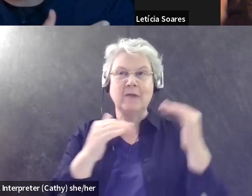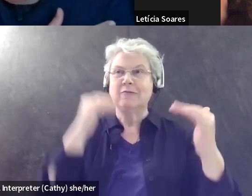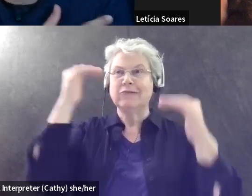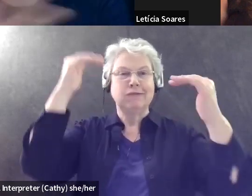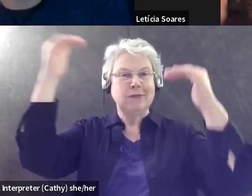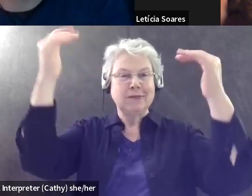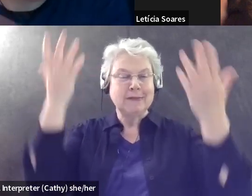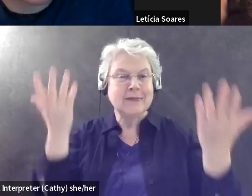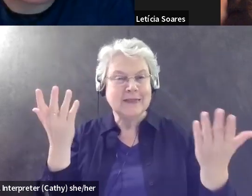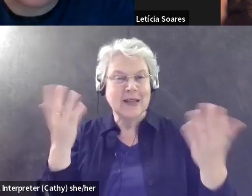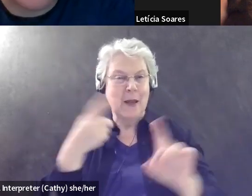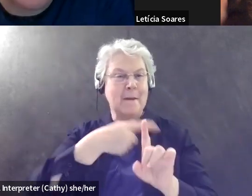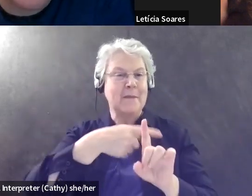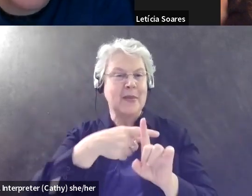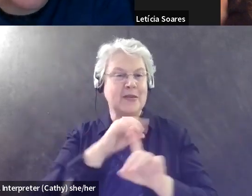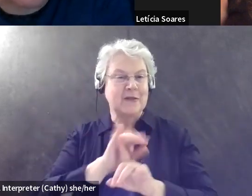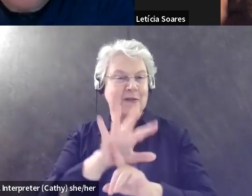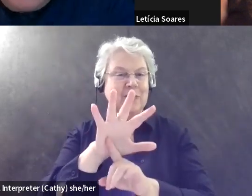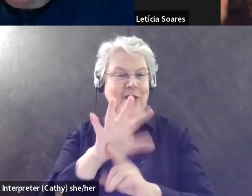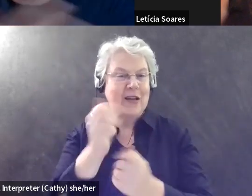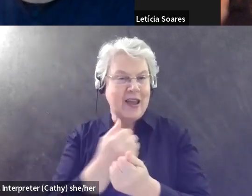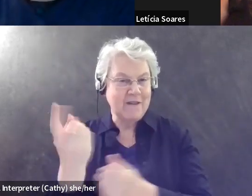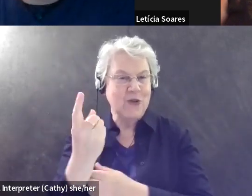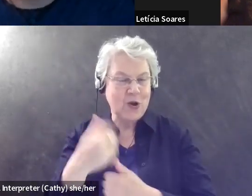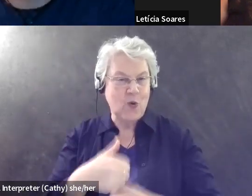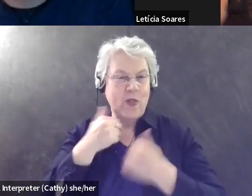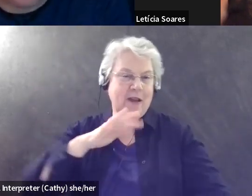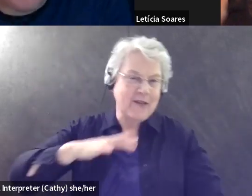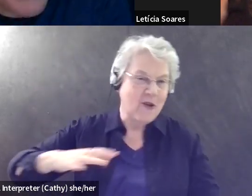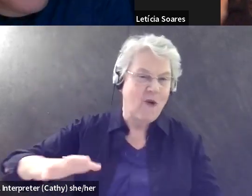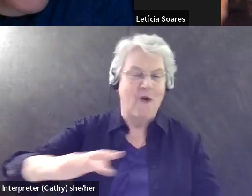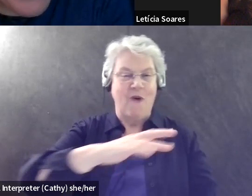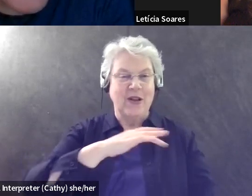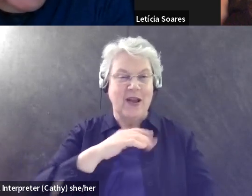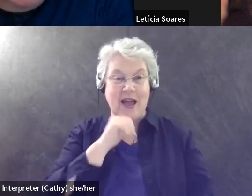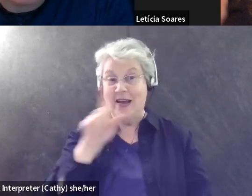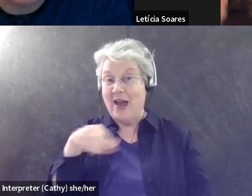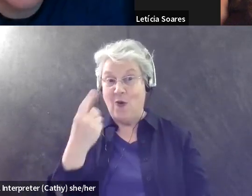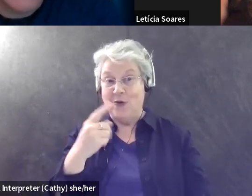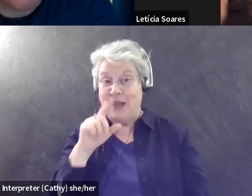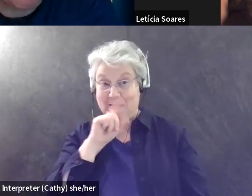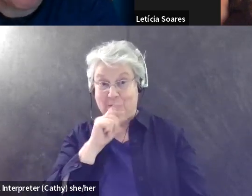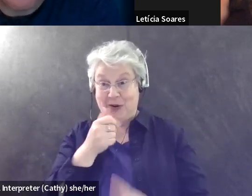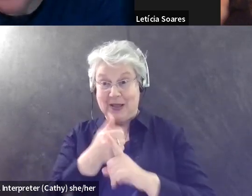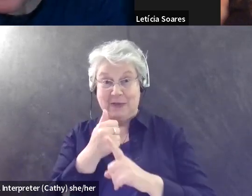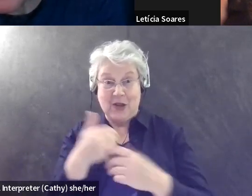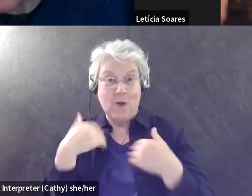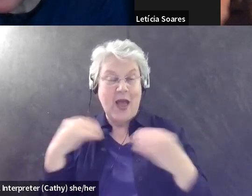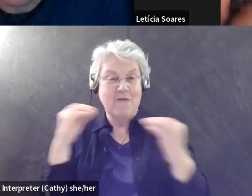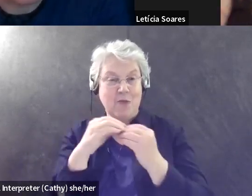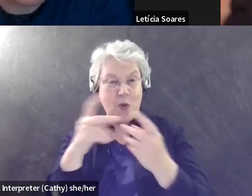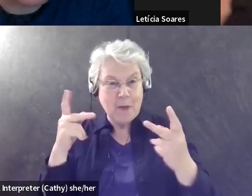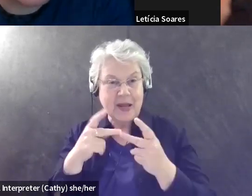has positive impacts on everybody, um, living there, let alone the birds, you know, who now have small habitat. Um, exactly.